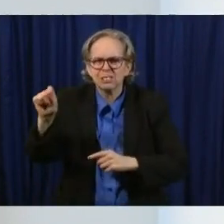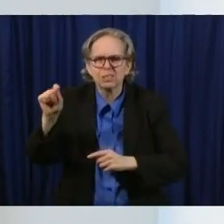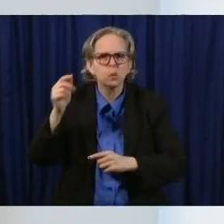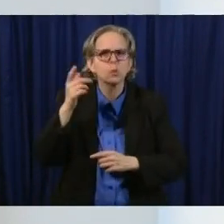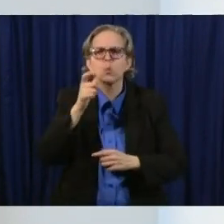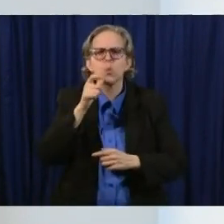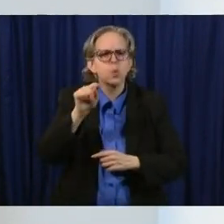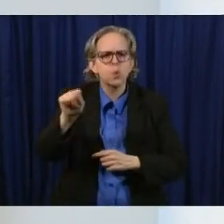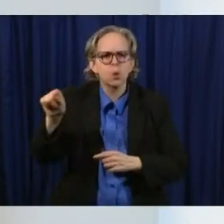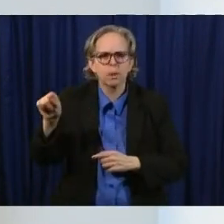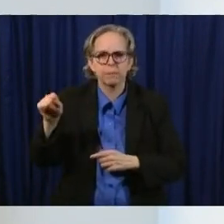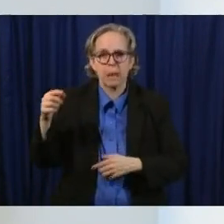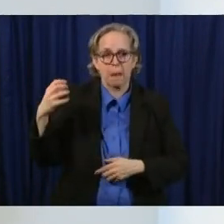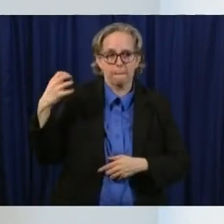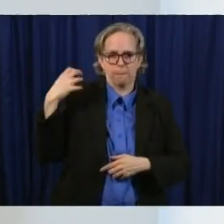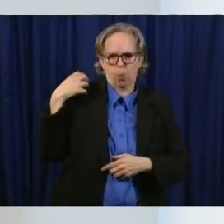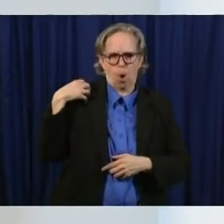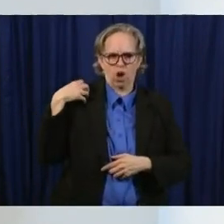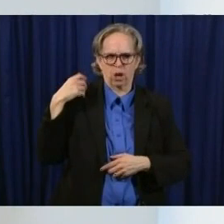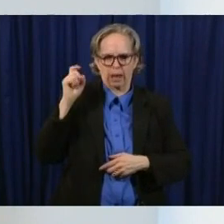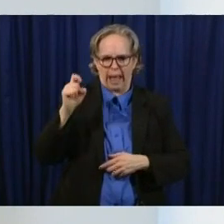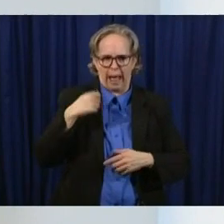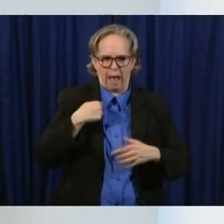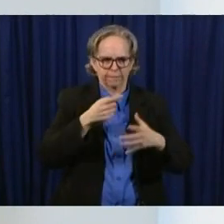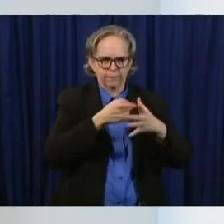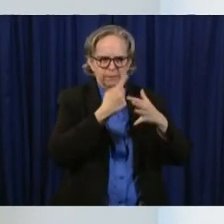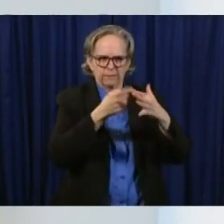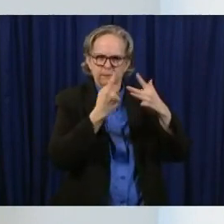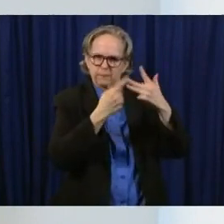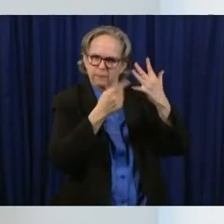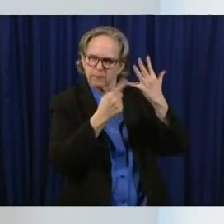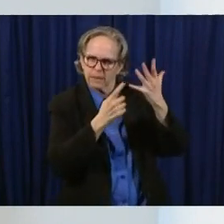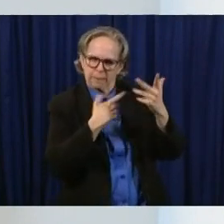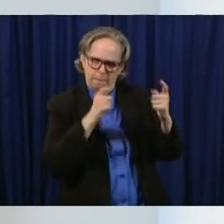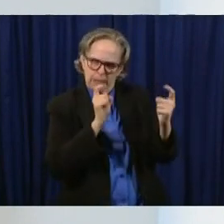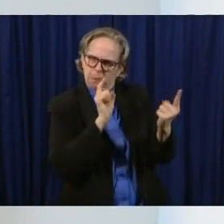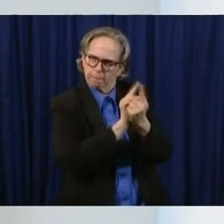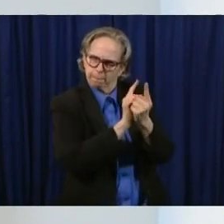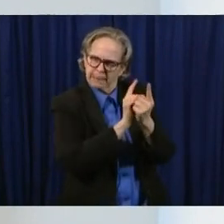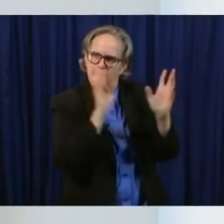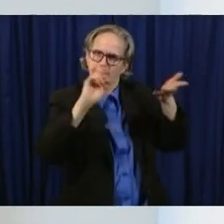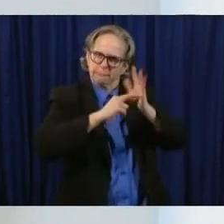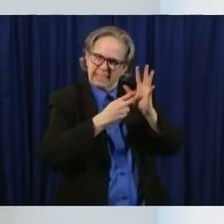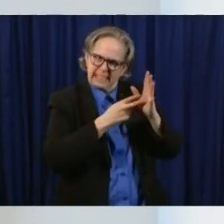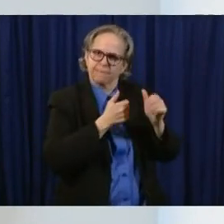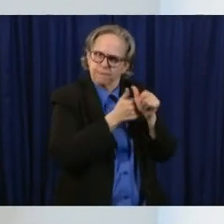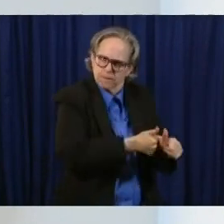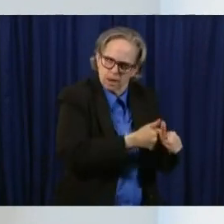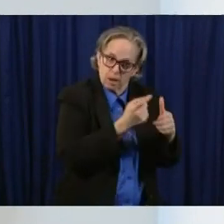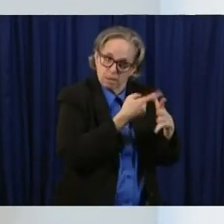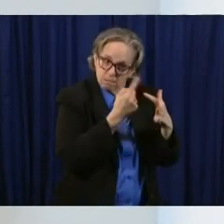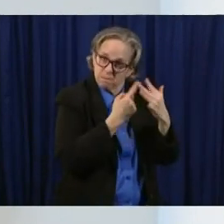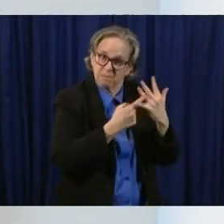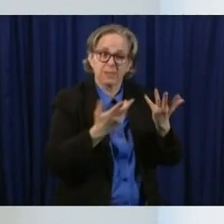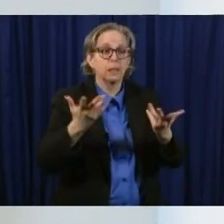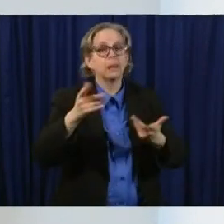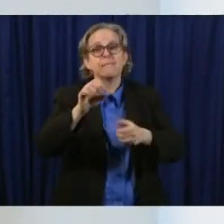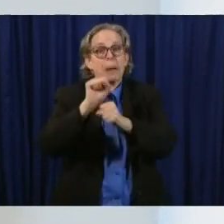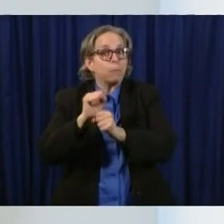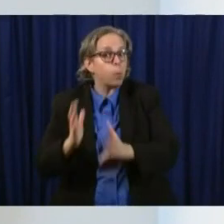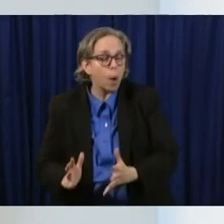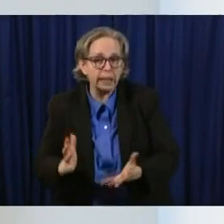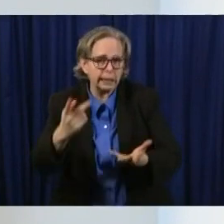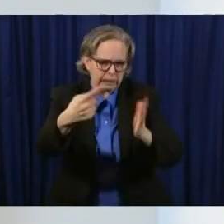the following conditions when an employee in a particular position is prohibited by law